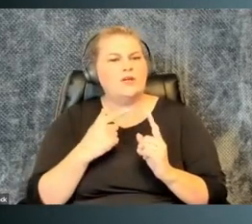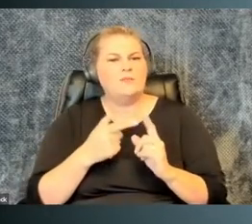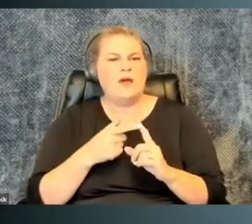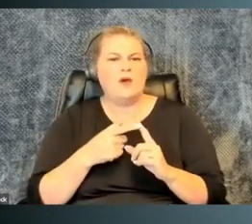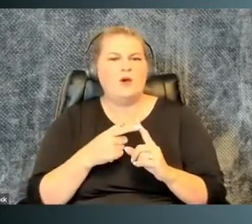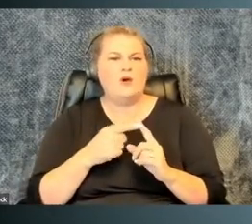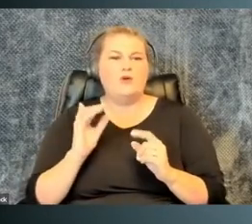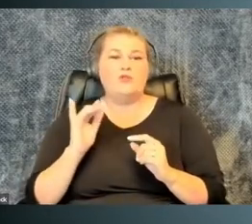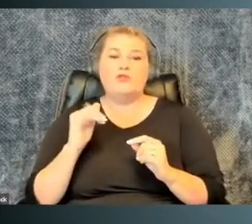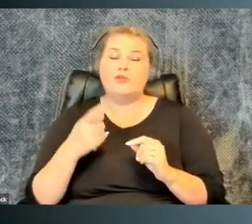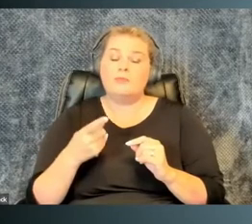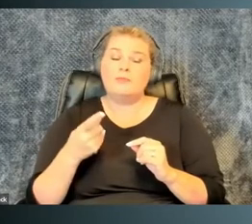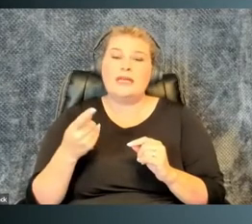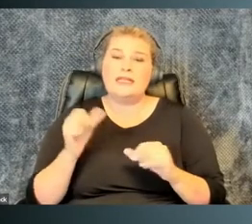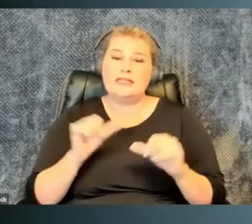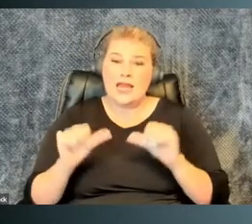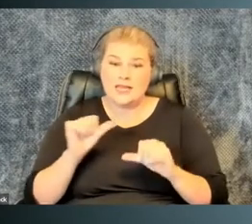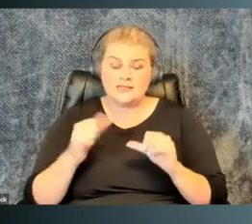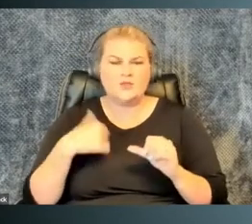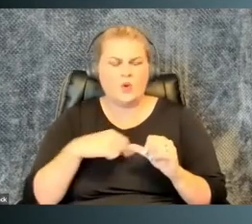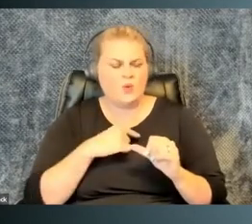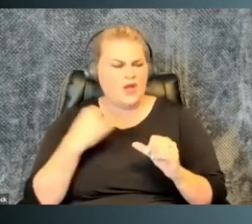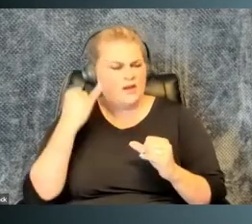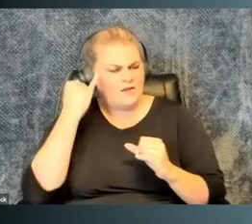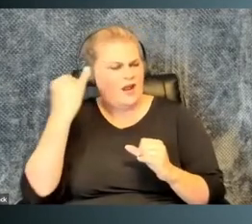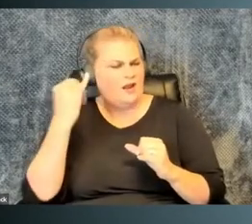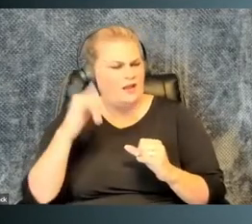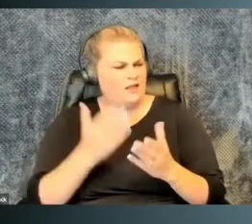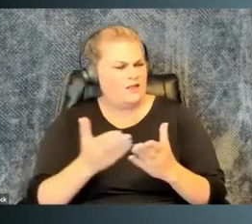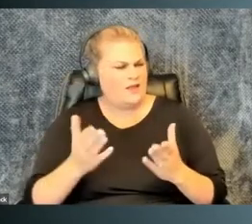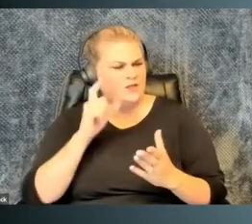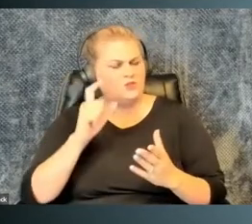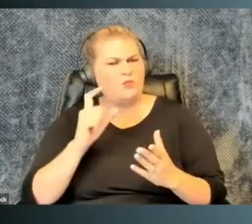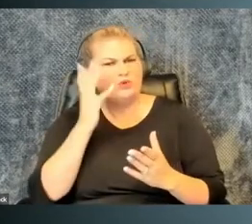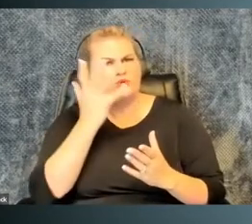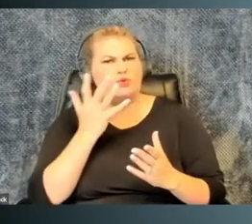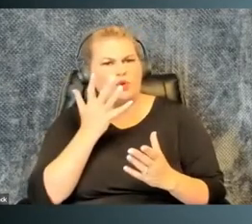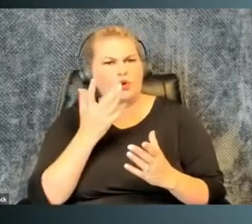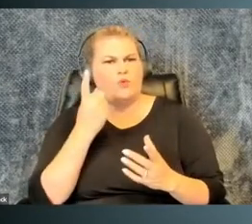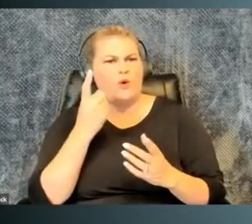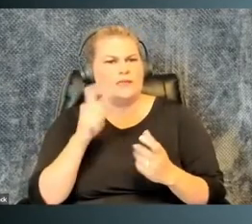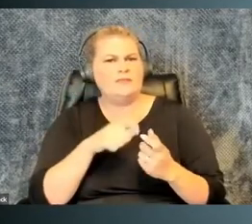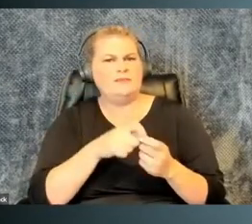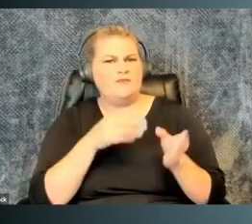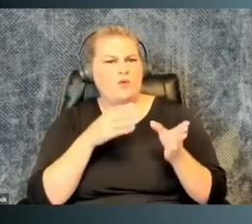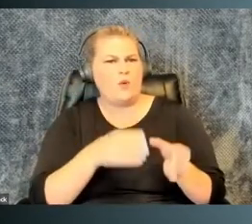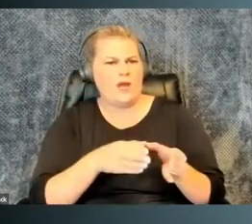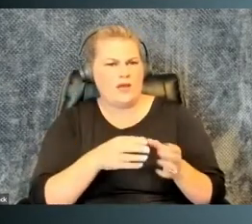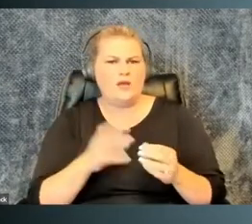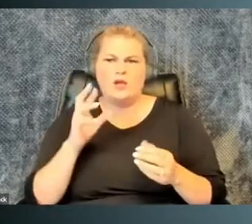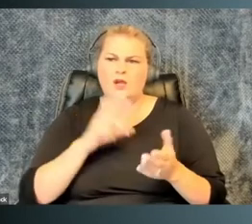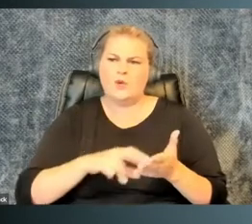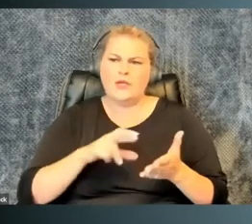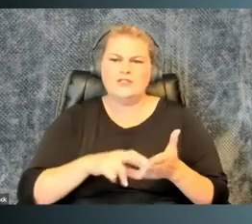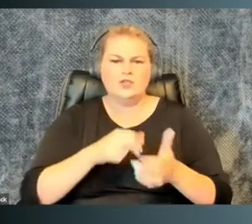I think, when we're talking about cripping the sciences, we often have an idea that things are supposed to look one way,